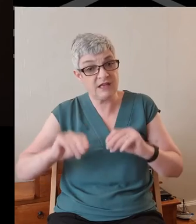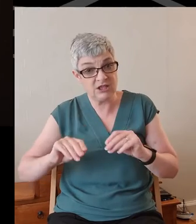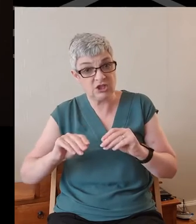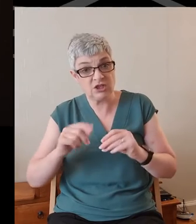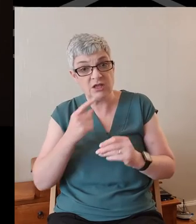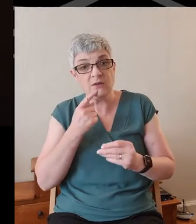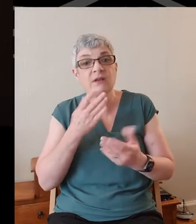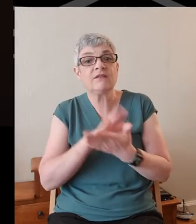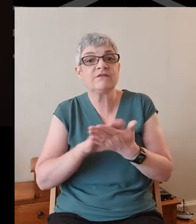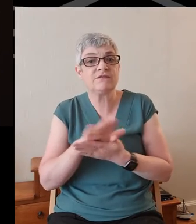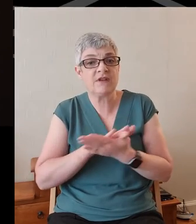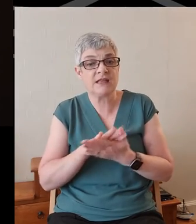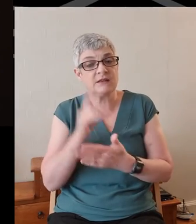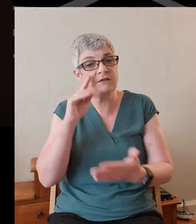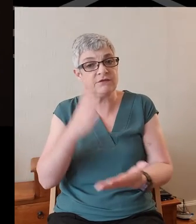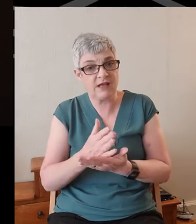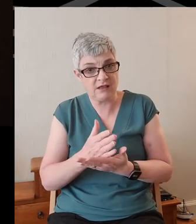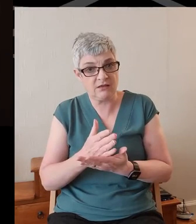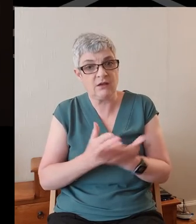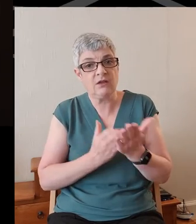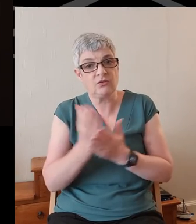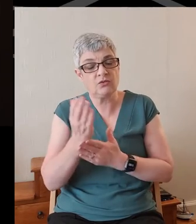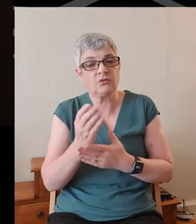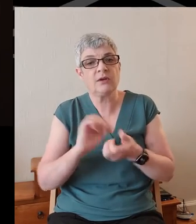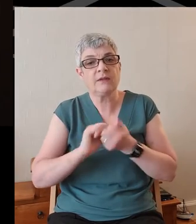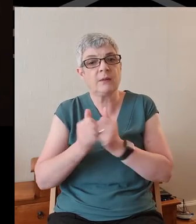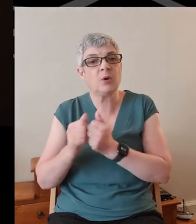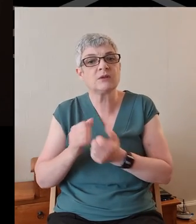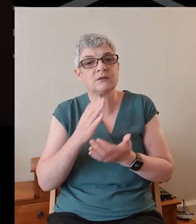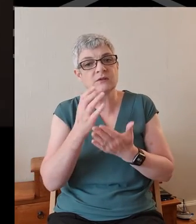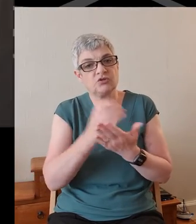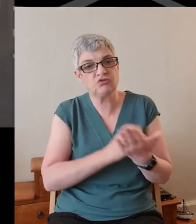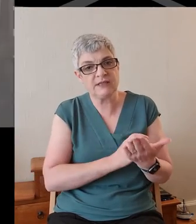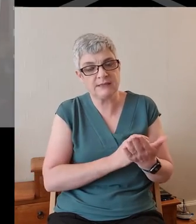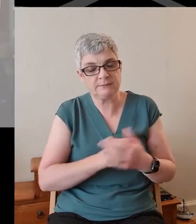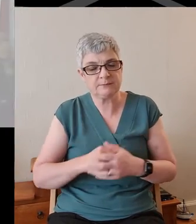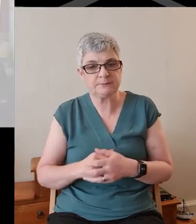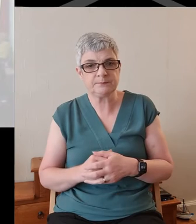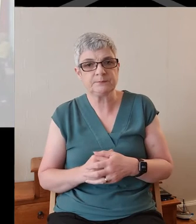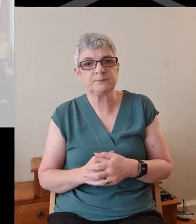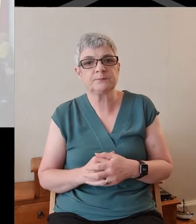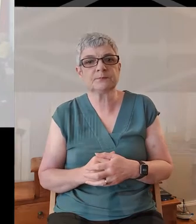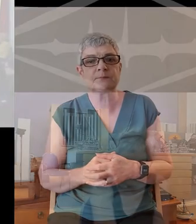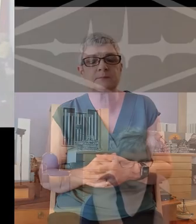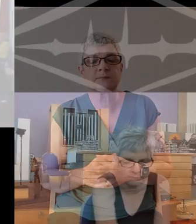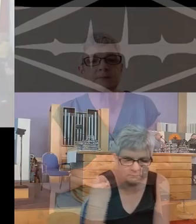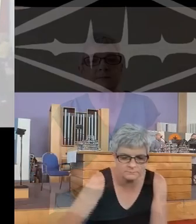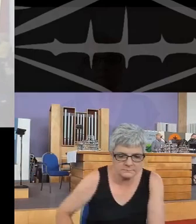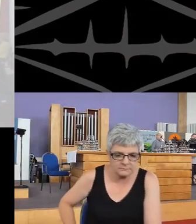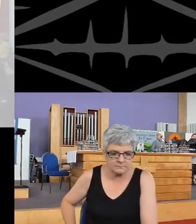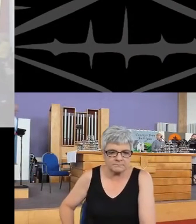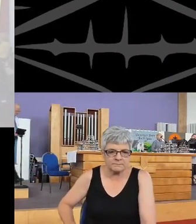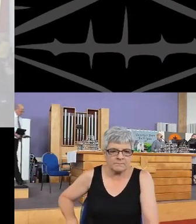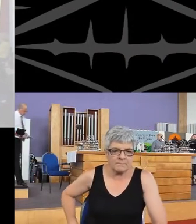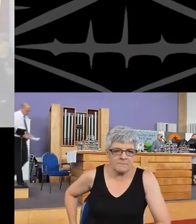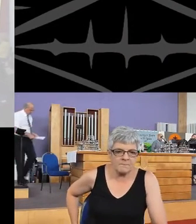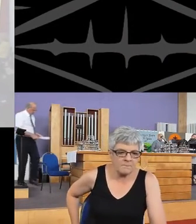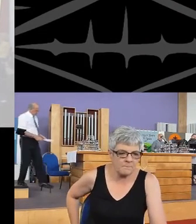faith together in the words of the Apostles' Creed. First, let Jesus be the center. Let